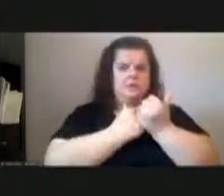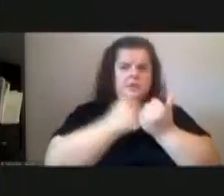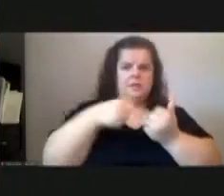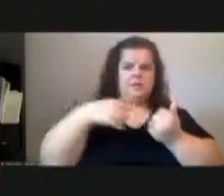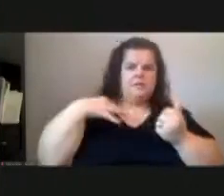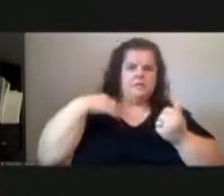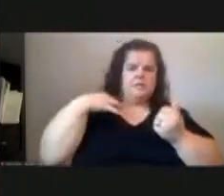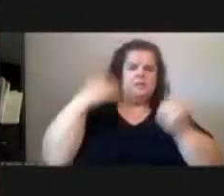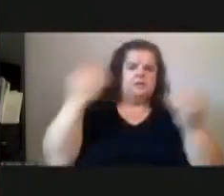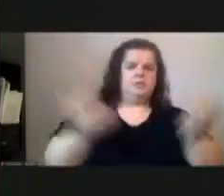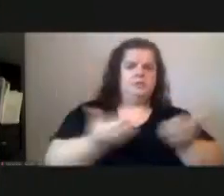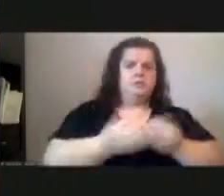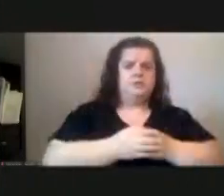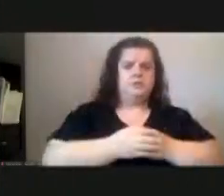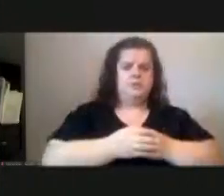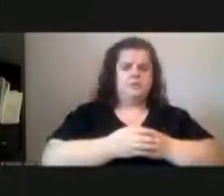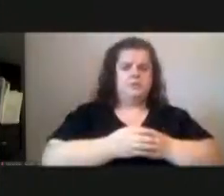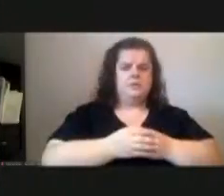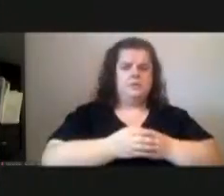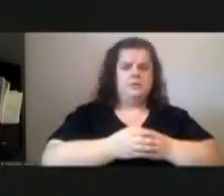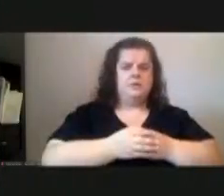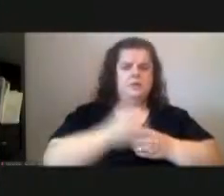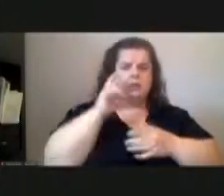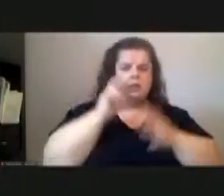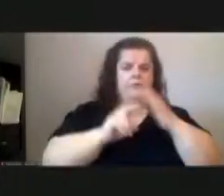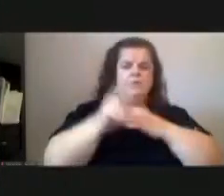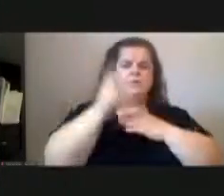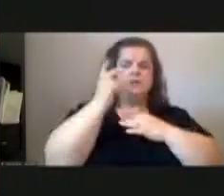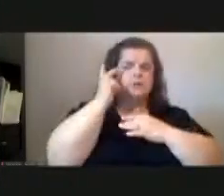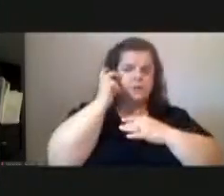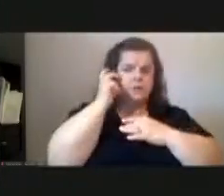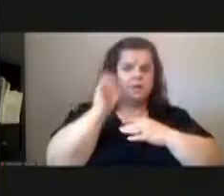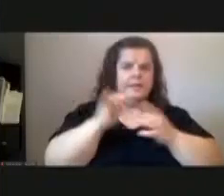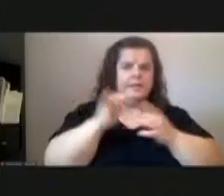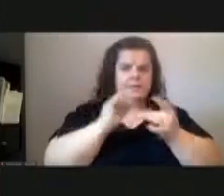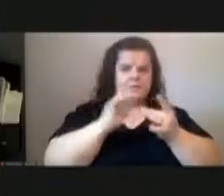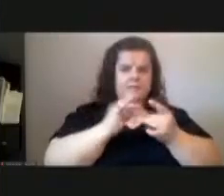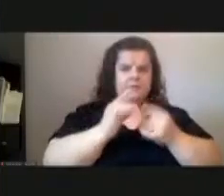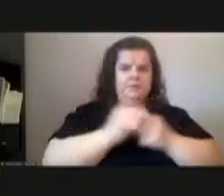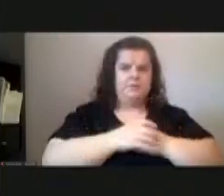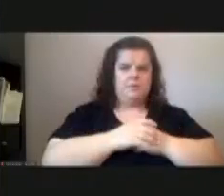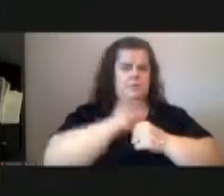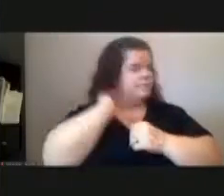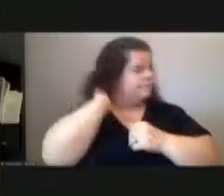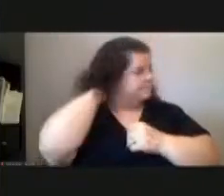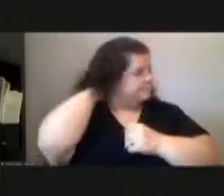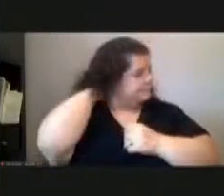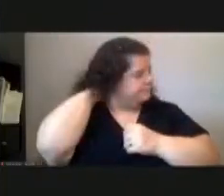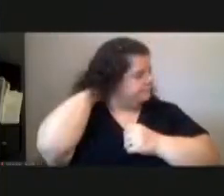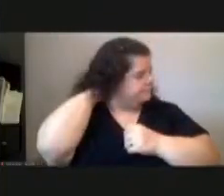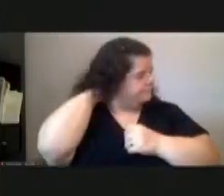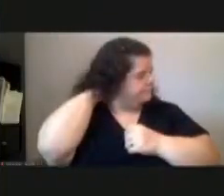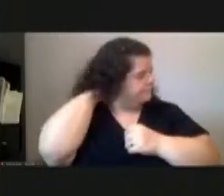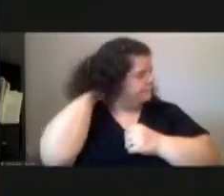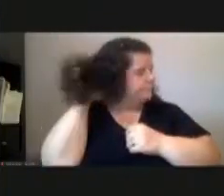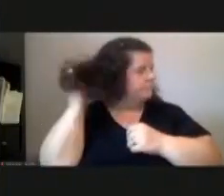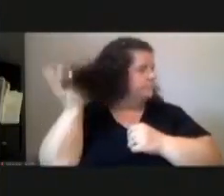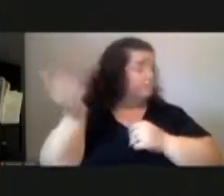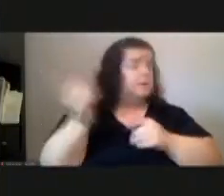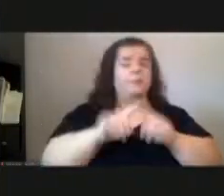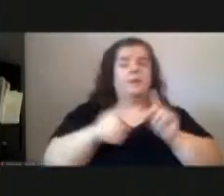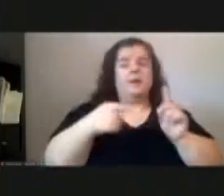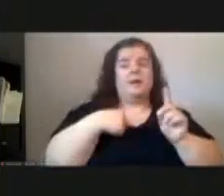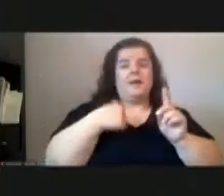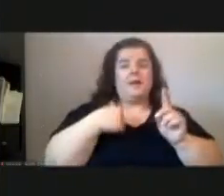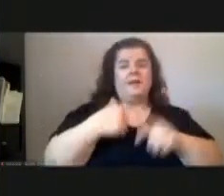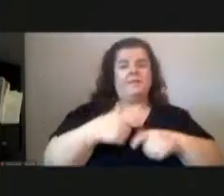here um and be looking forward to hearing that testimony um but um i do have outstanding